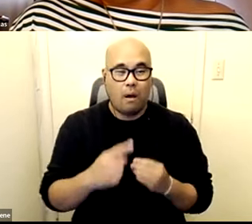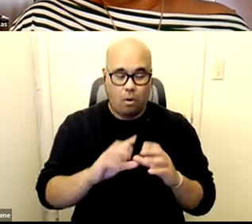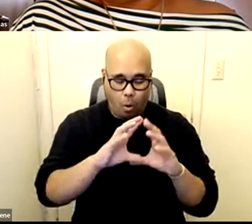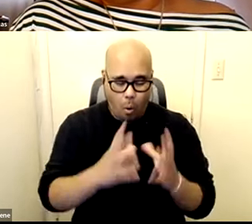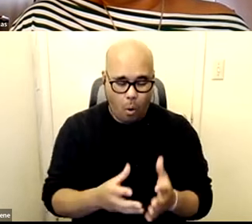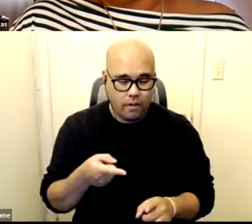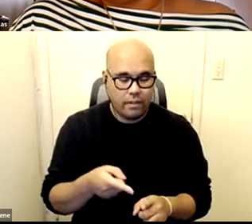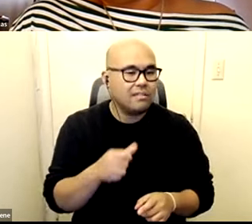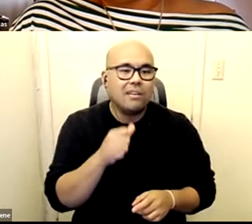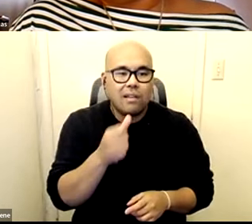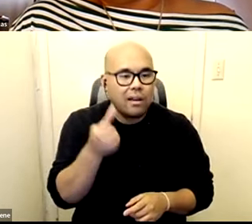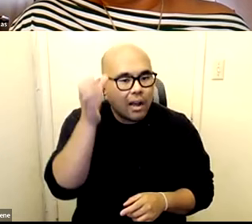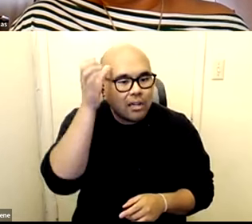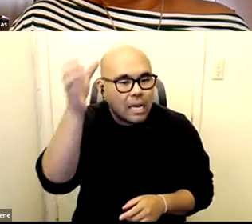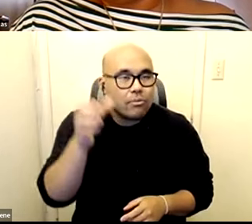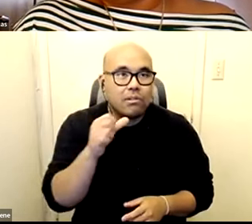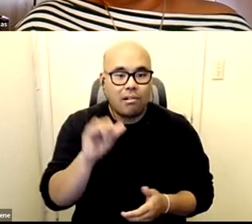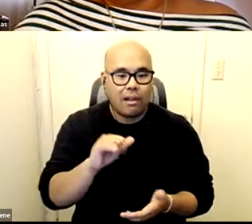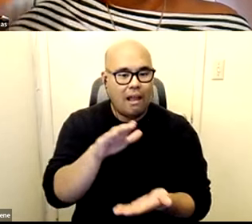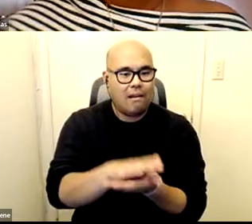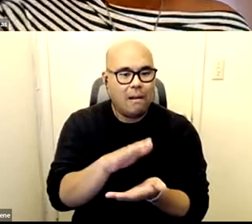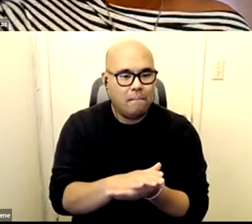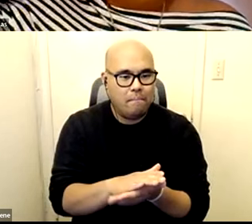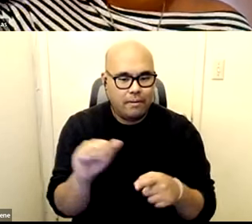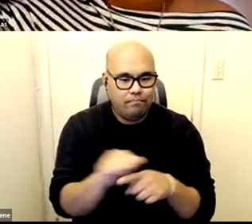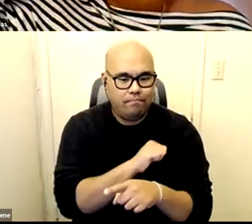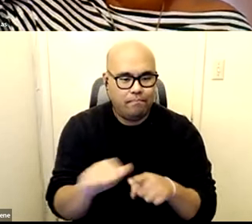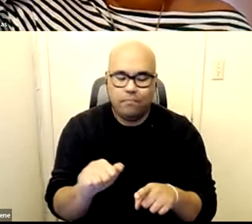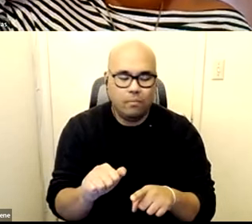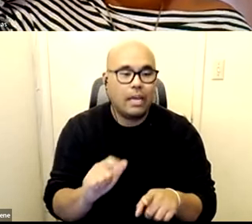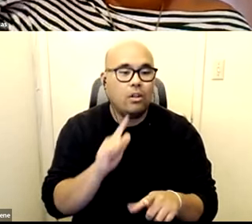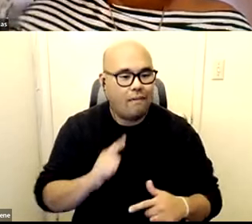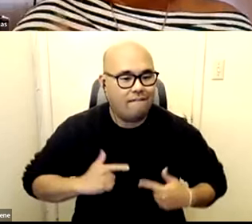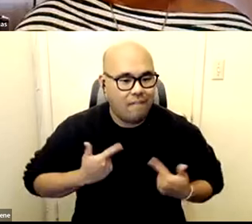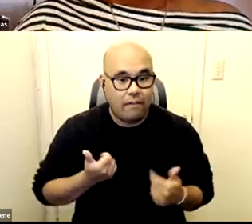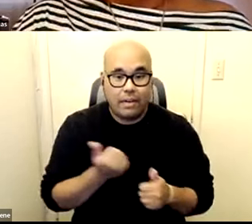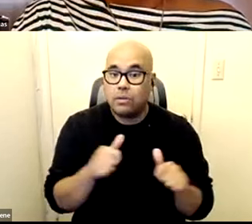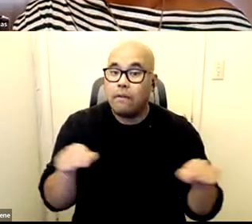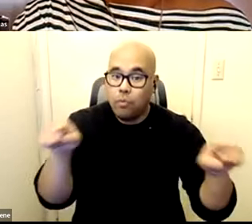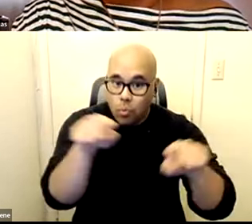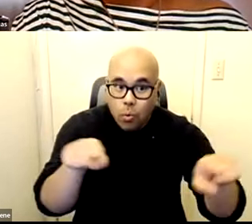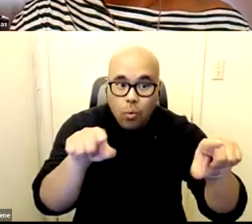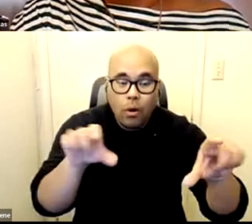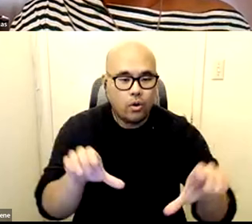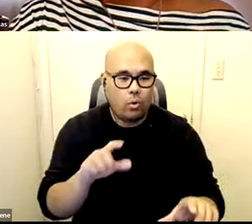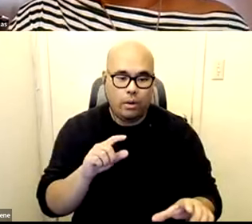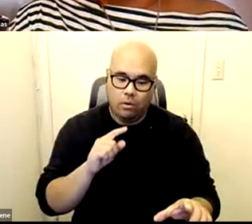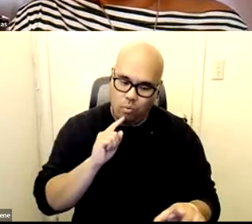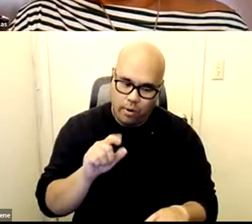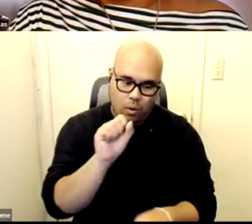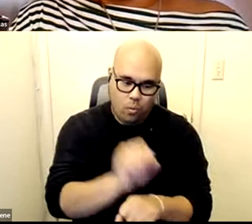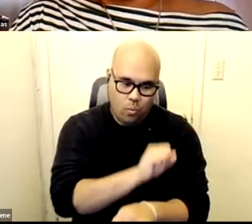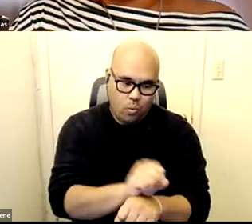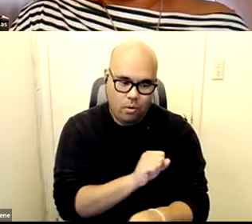conceptual it's not an academic exercise this is very real and each of you are doing concrete work to challenge these tactics and punitive